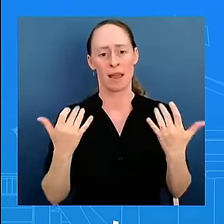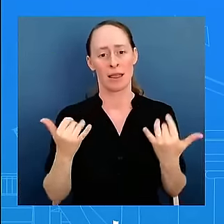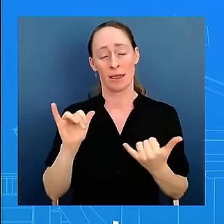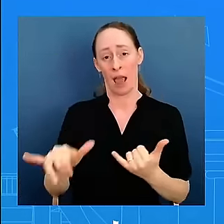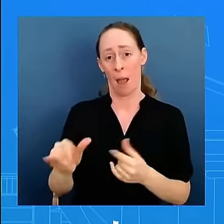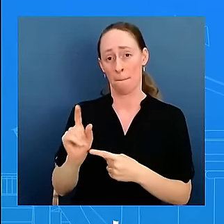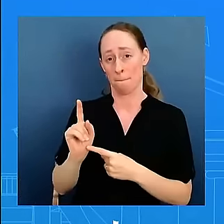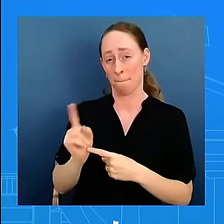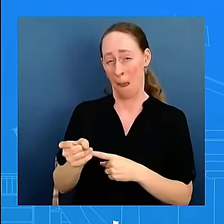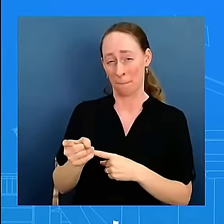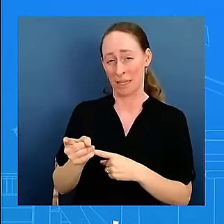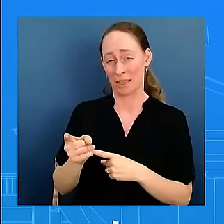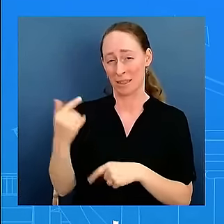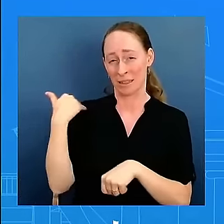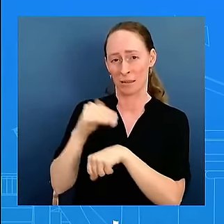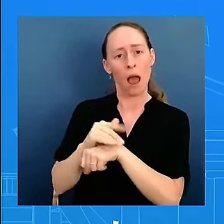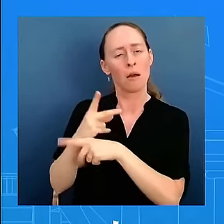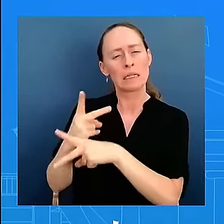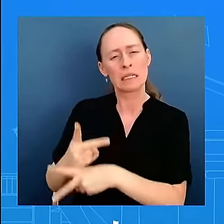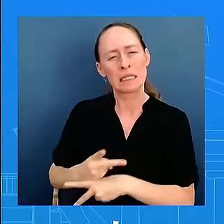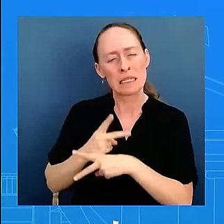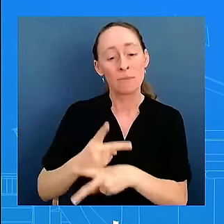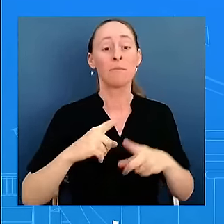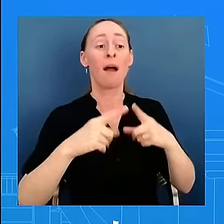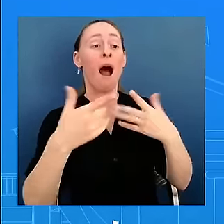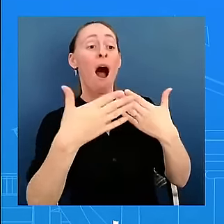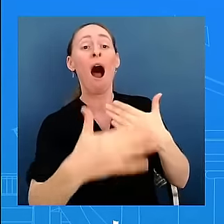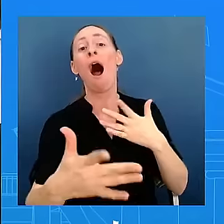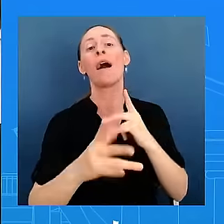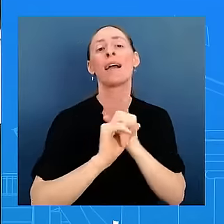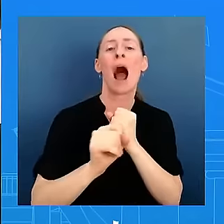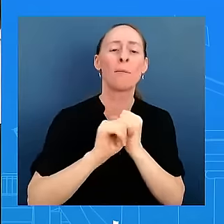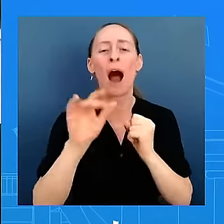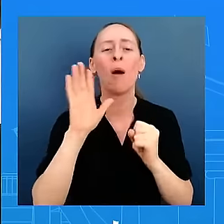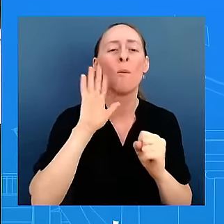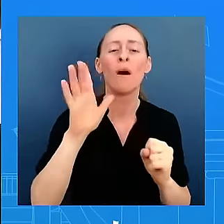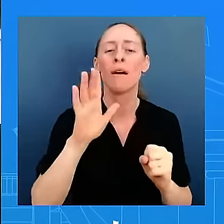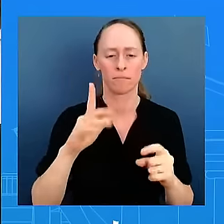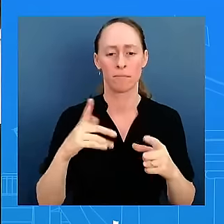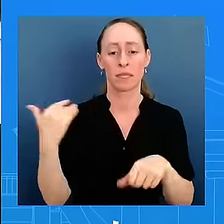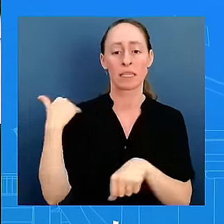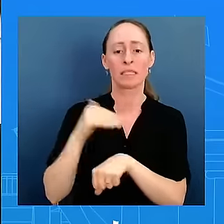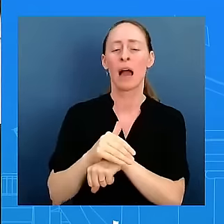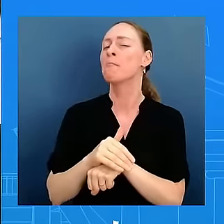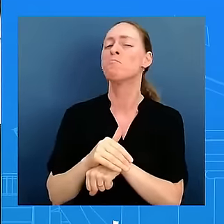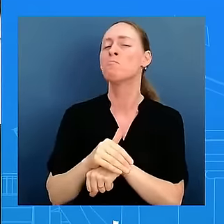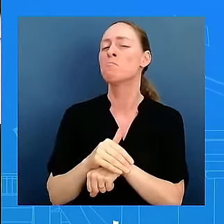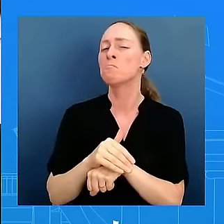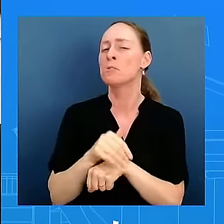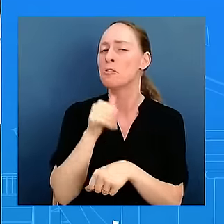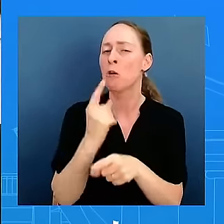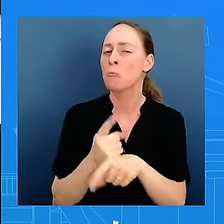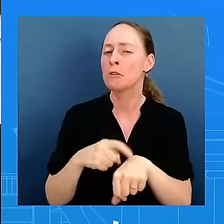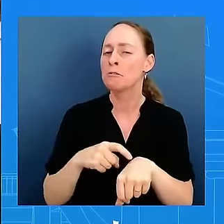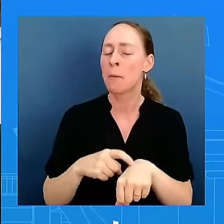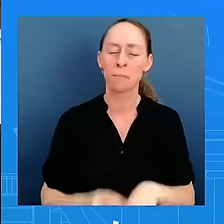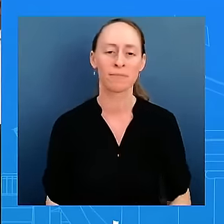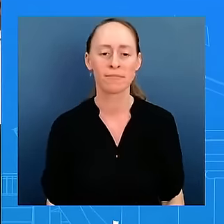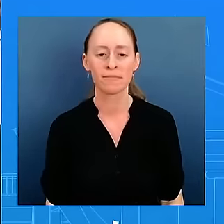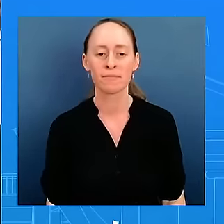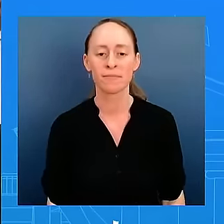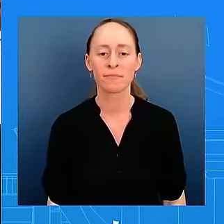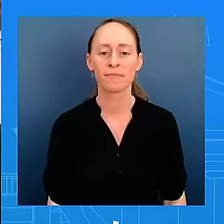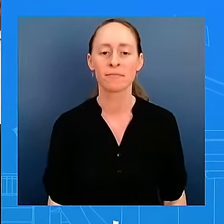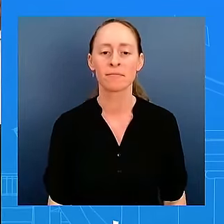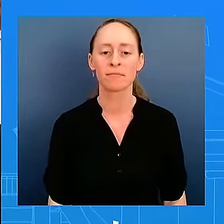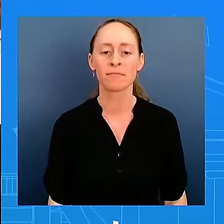didn't feel like that was the time to do that was last night and can you tell us a little bit about the after the speech we know from some social media